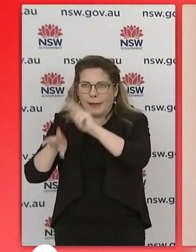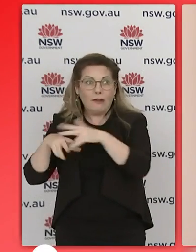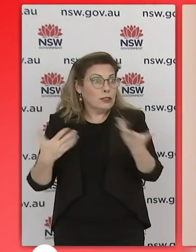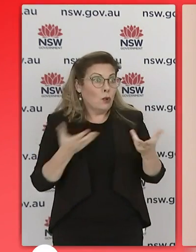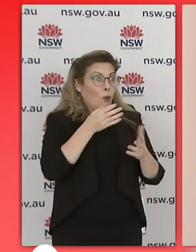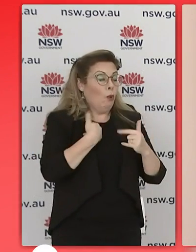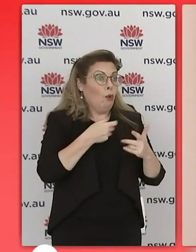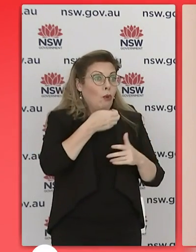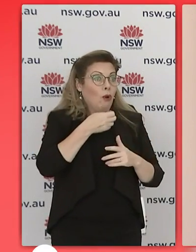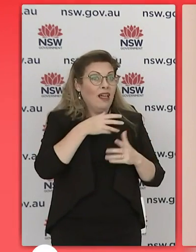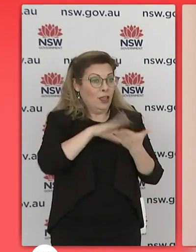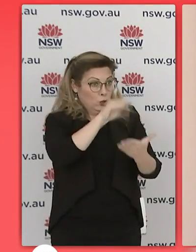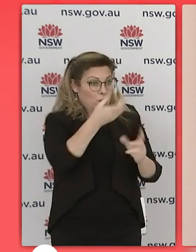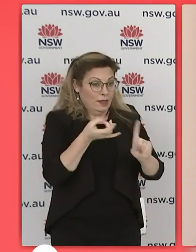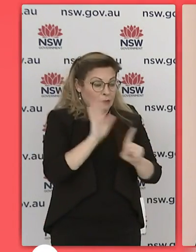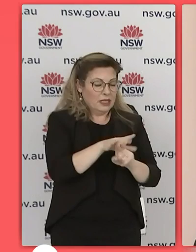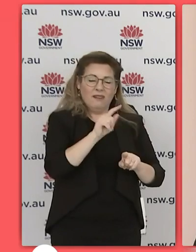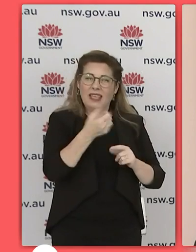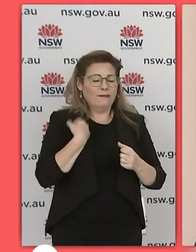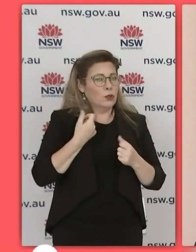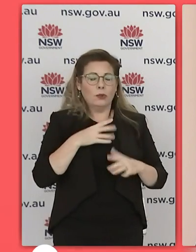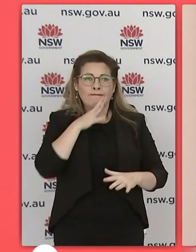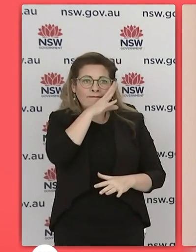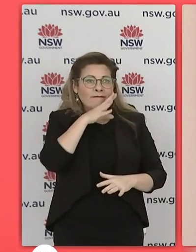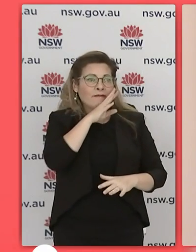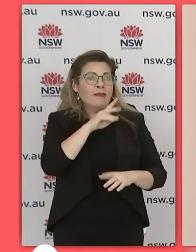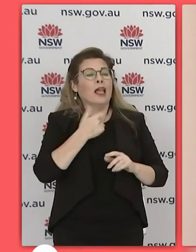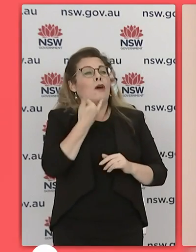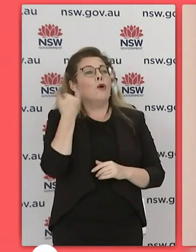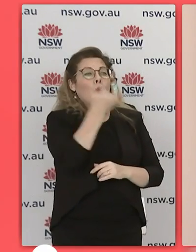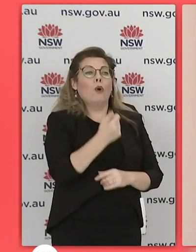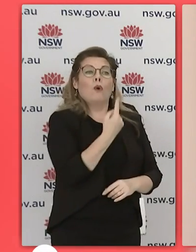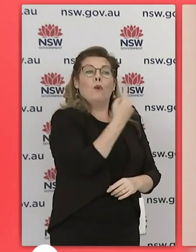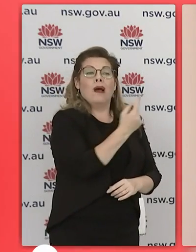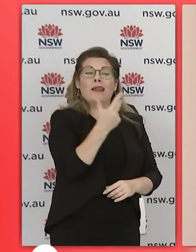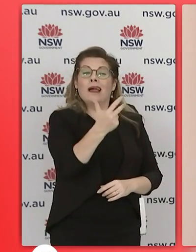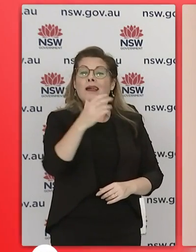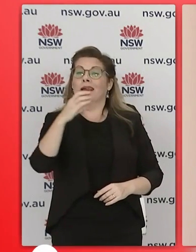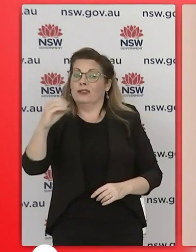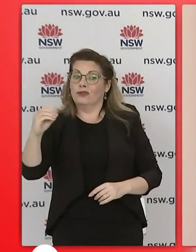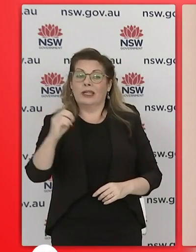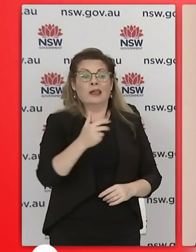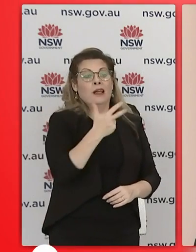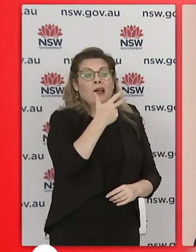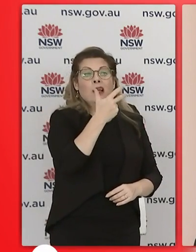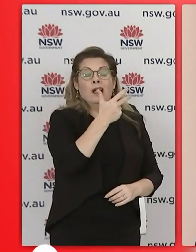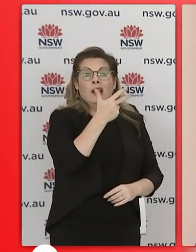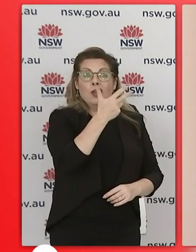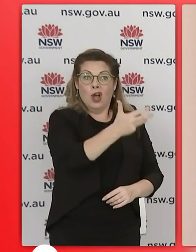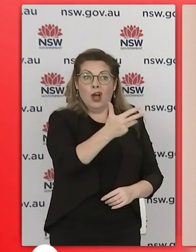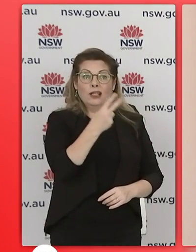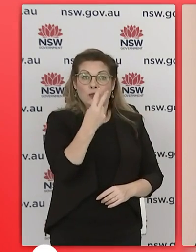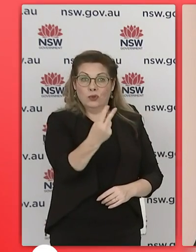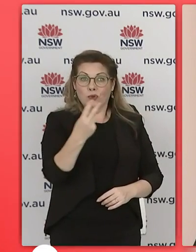the uh the email that comes out to you you still got questions then you can ring 1 800 922 um double